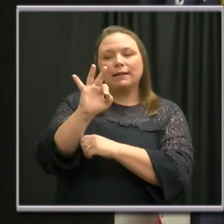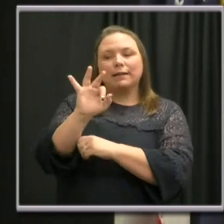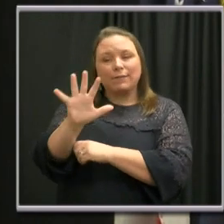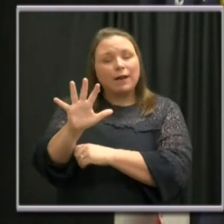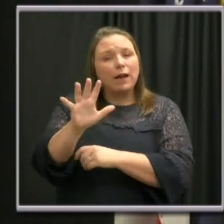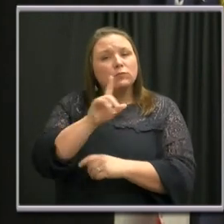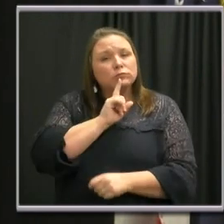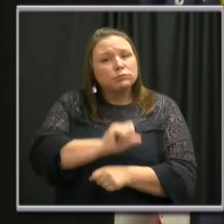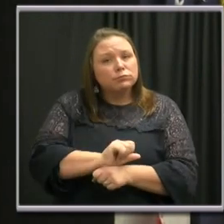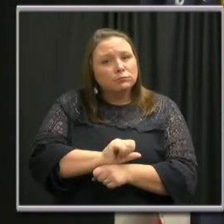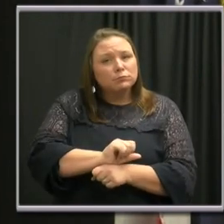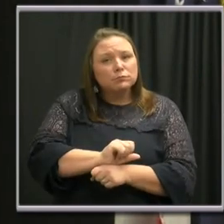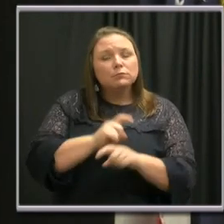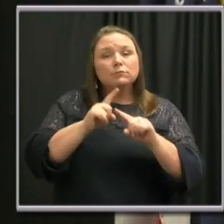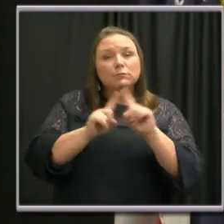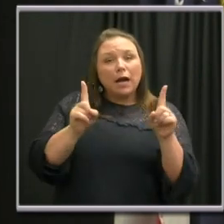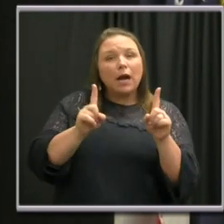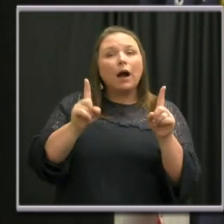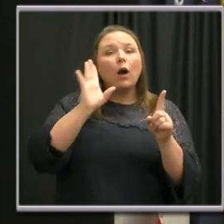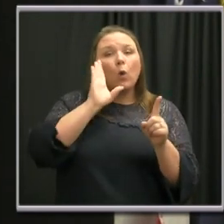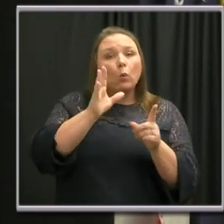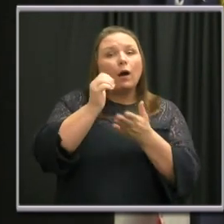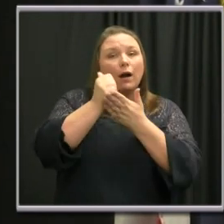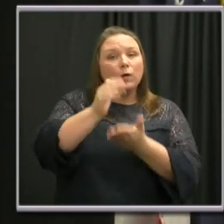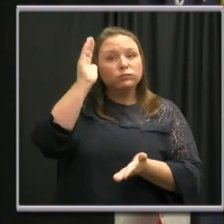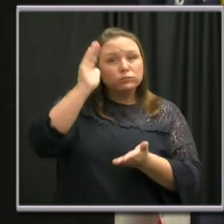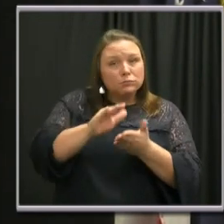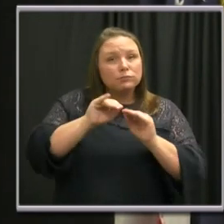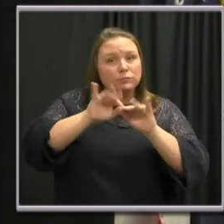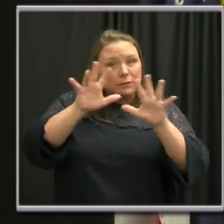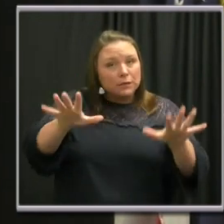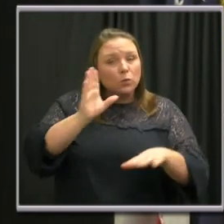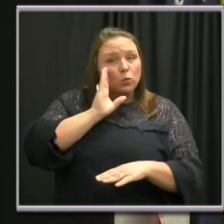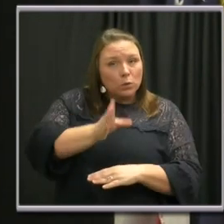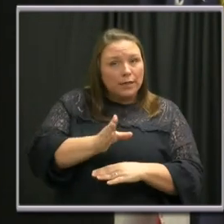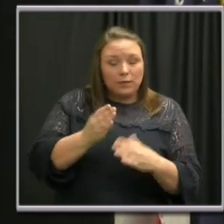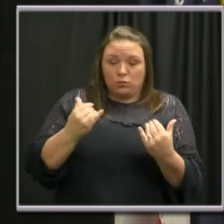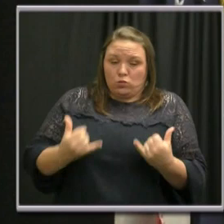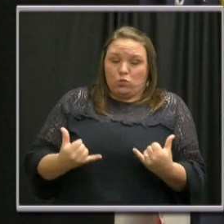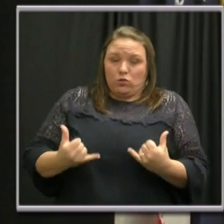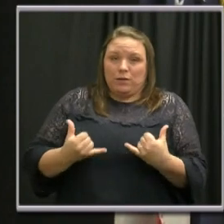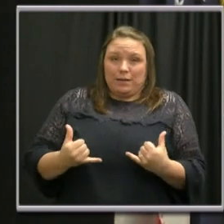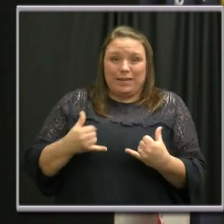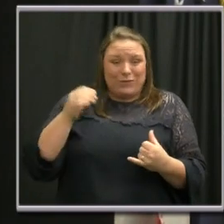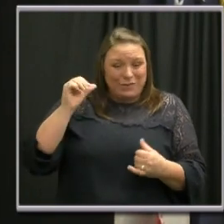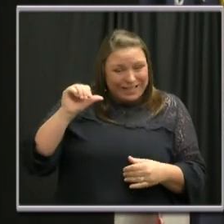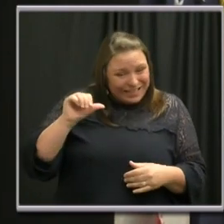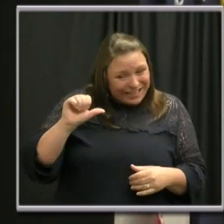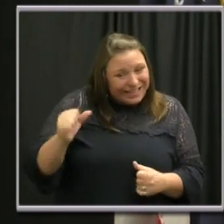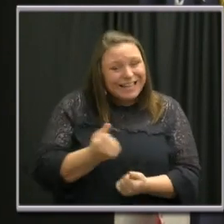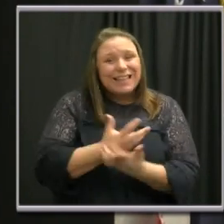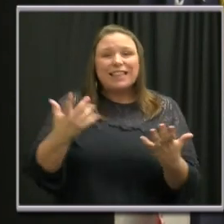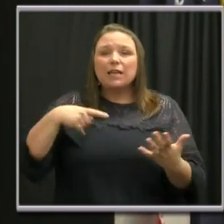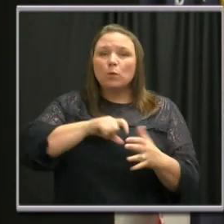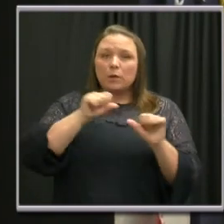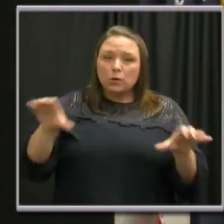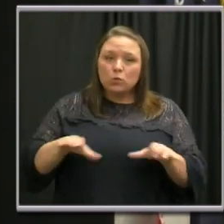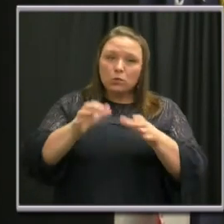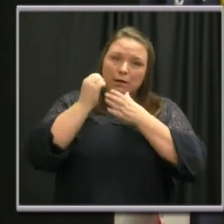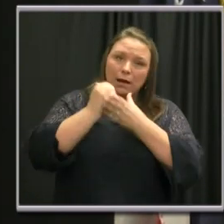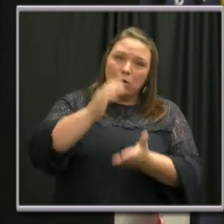that may well be true, but they will definitely reduce the risk of transmission. And at this point, any and everything we can do to do that